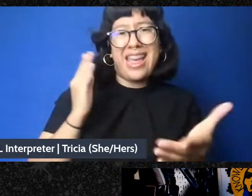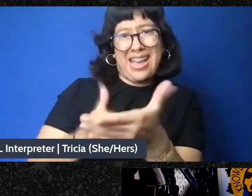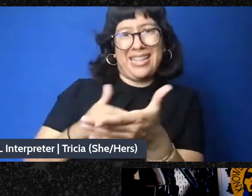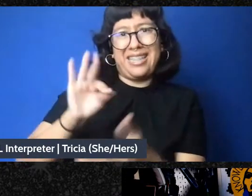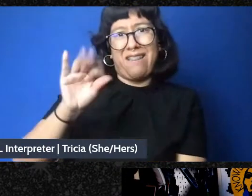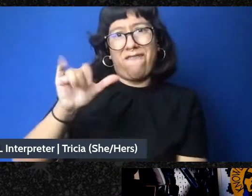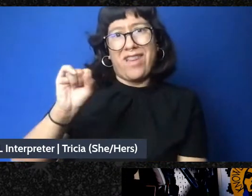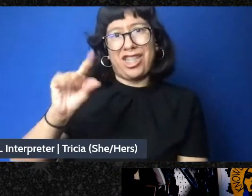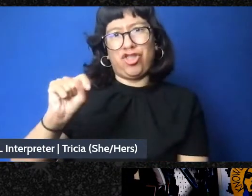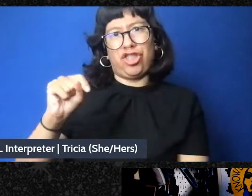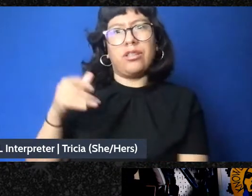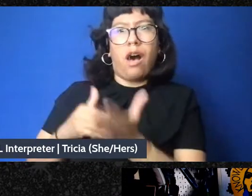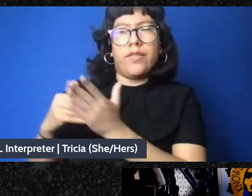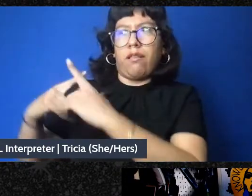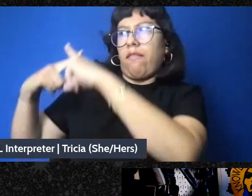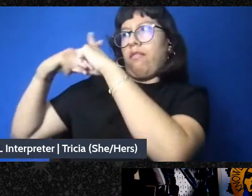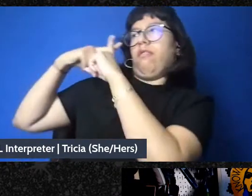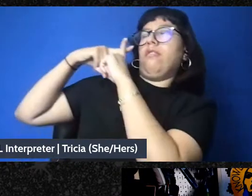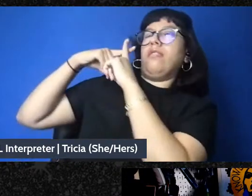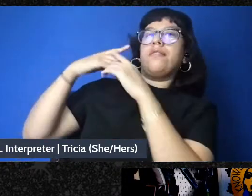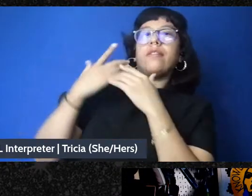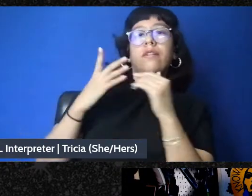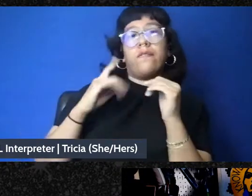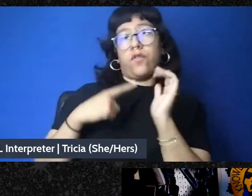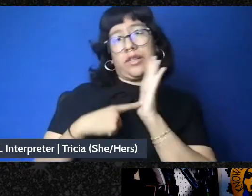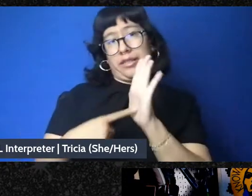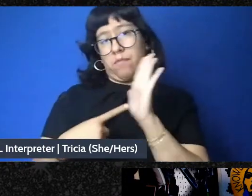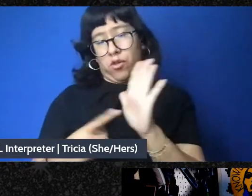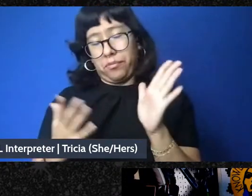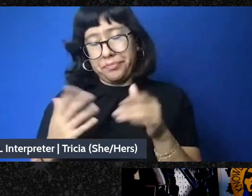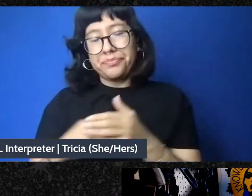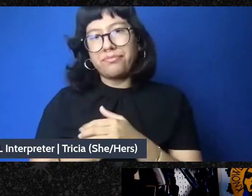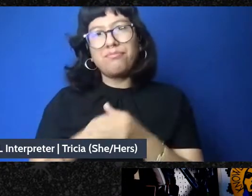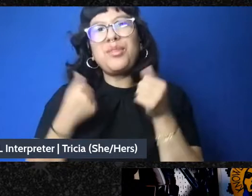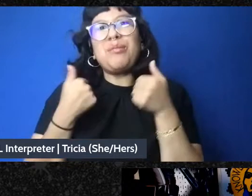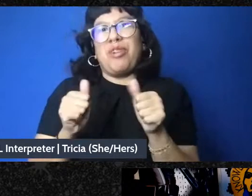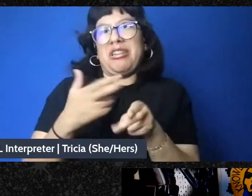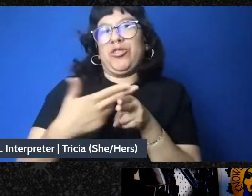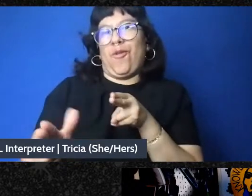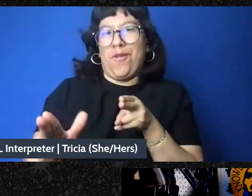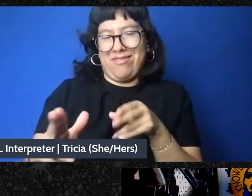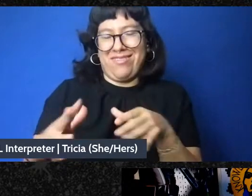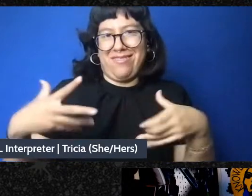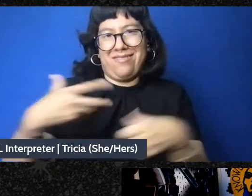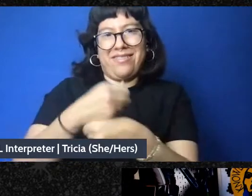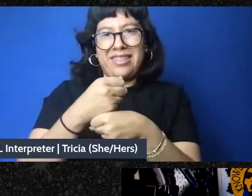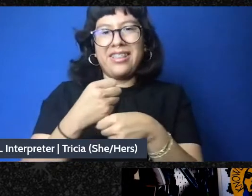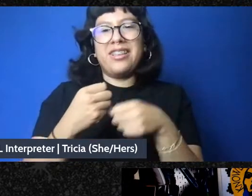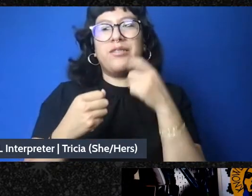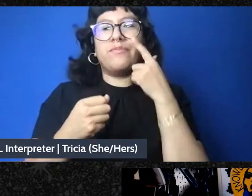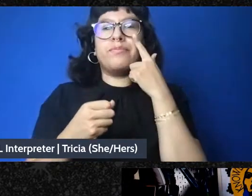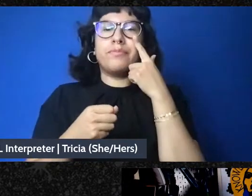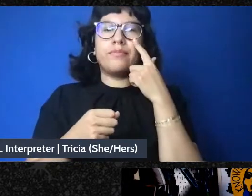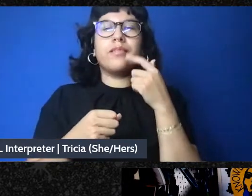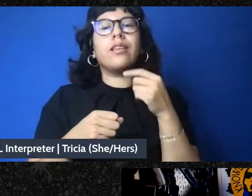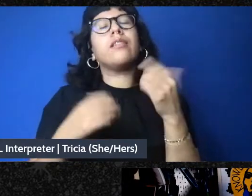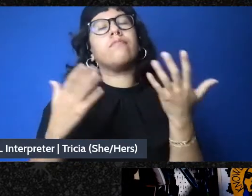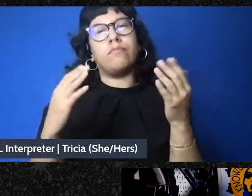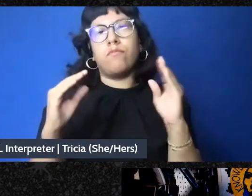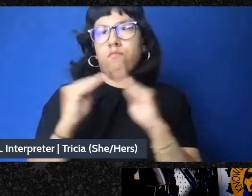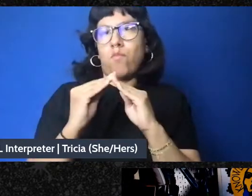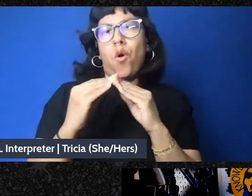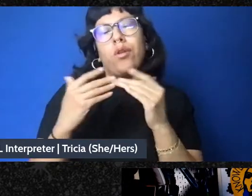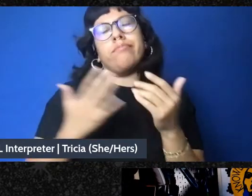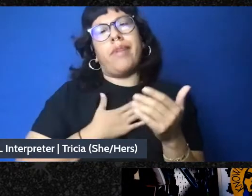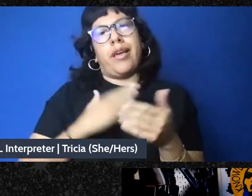targeted. And just as an example, and I'm trying to keep this short, we're closer to home, a case that